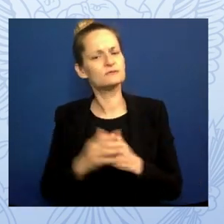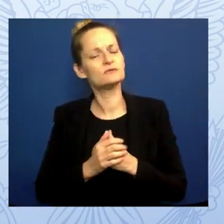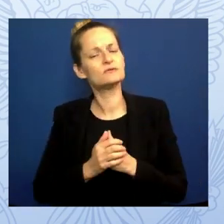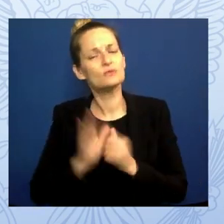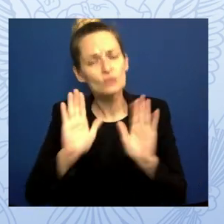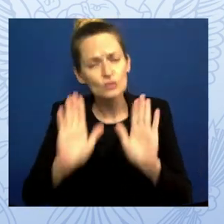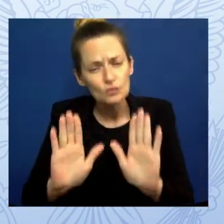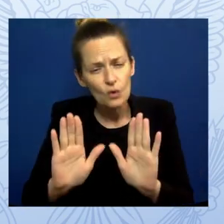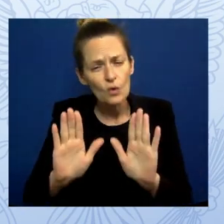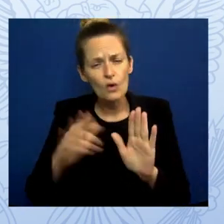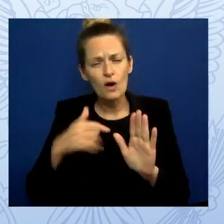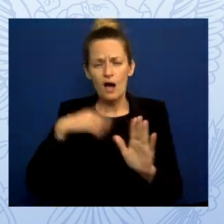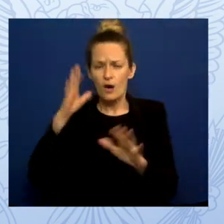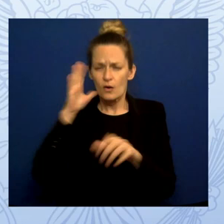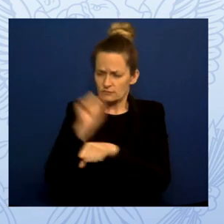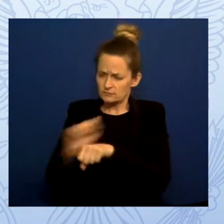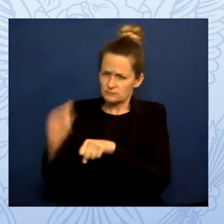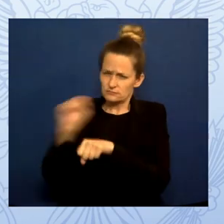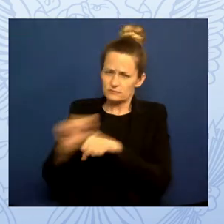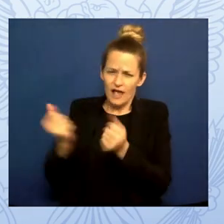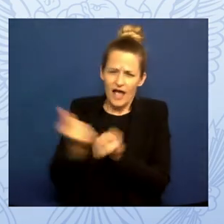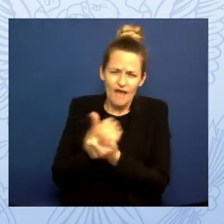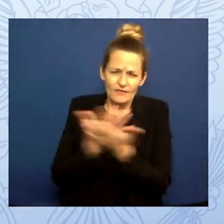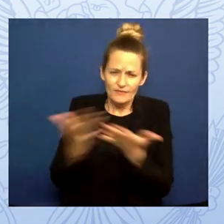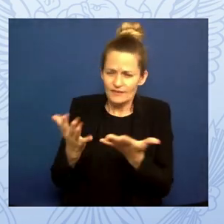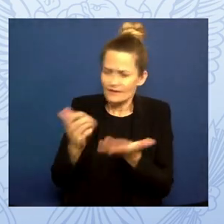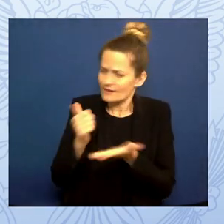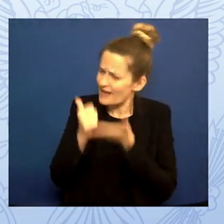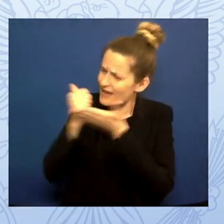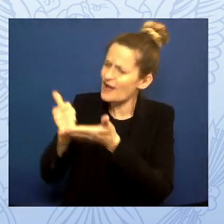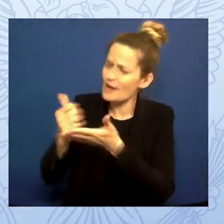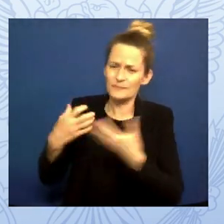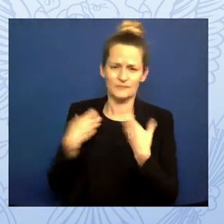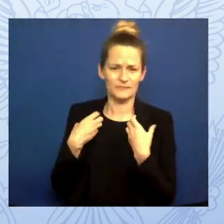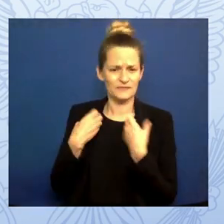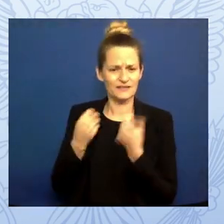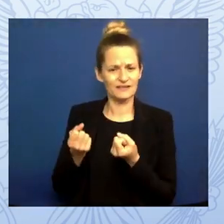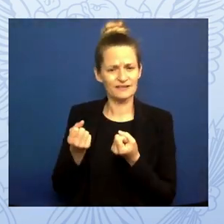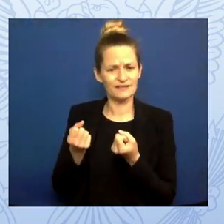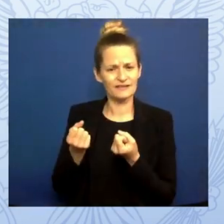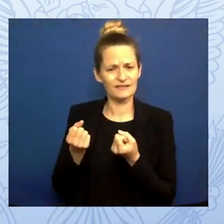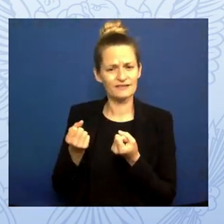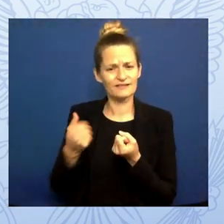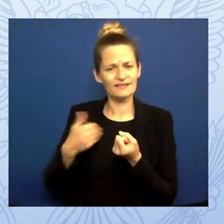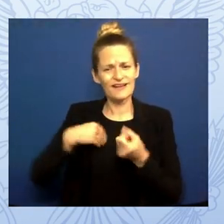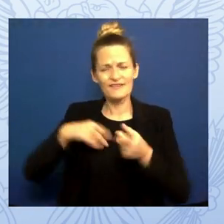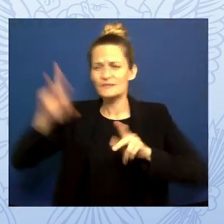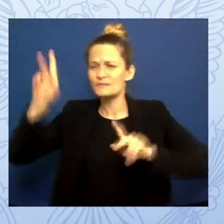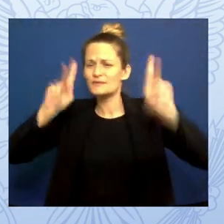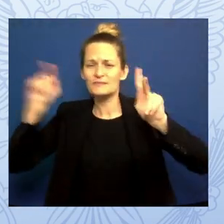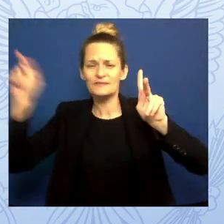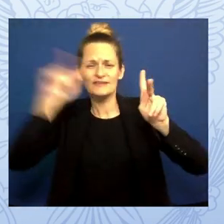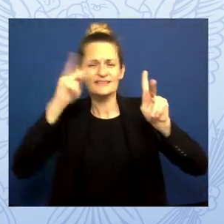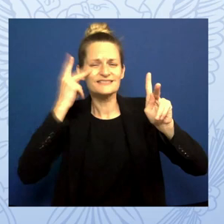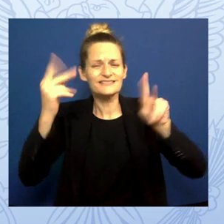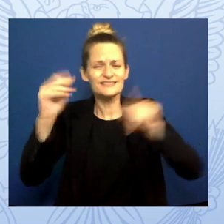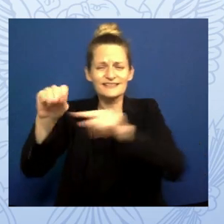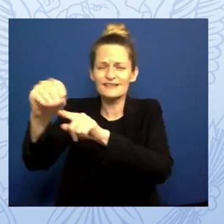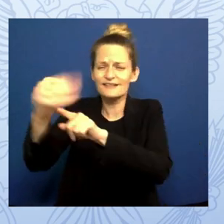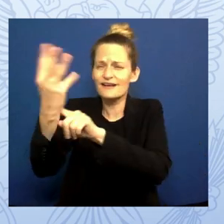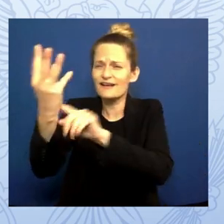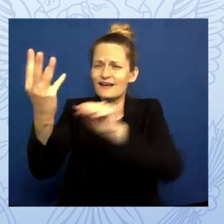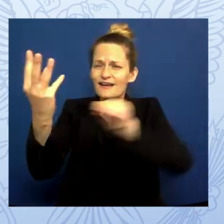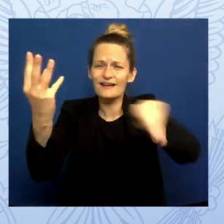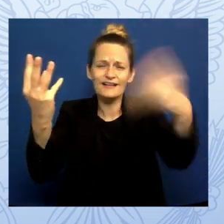light to so many lives. And I want you to know that your president, my husband, and